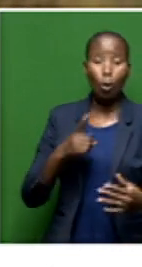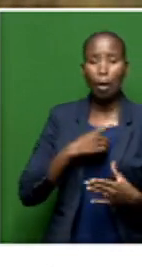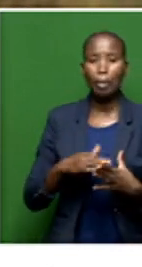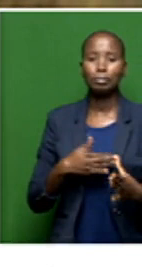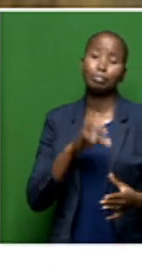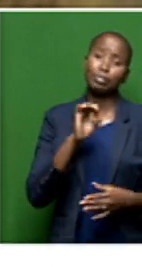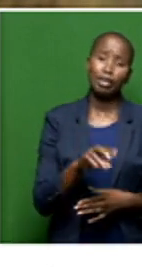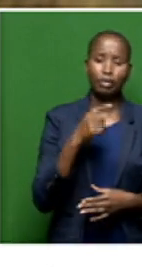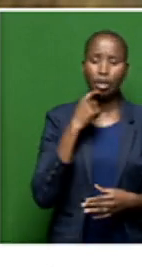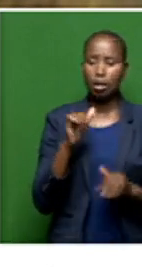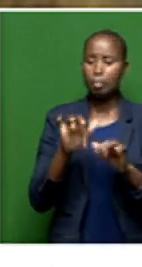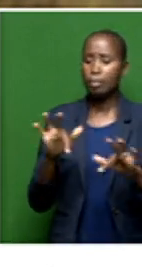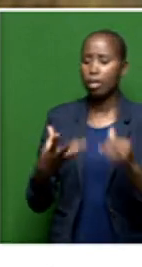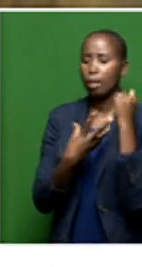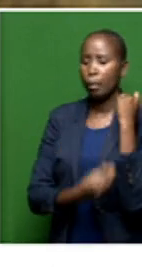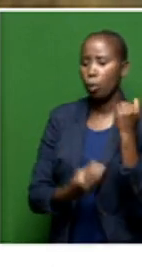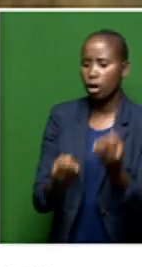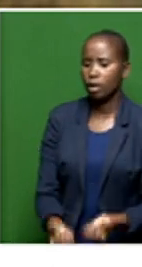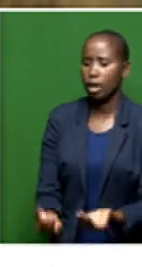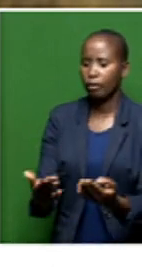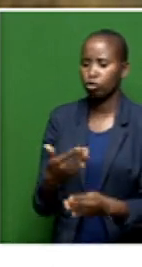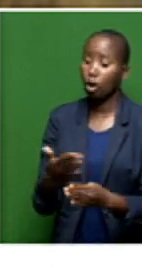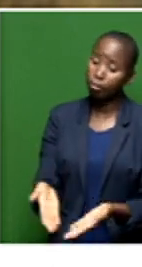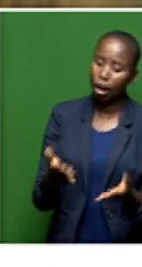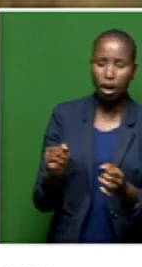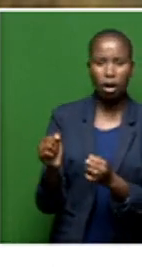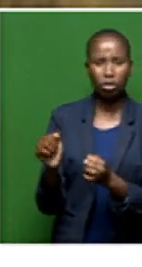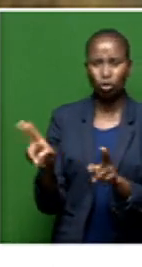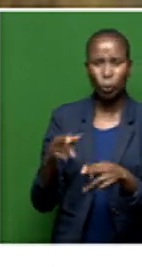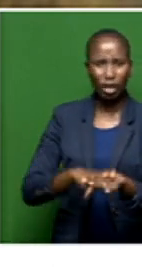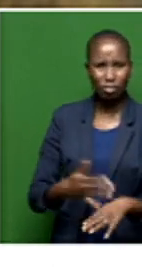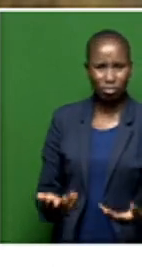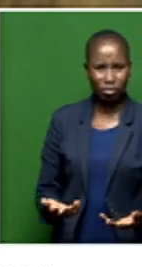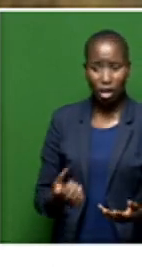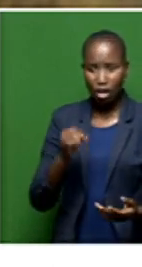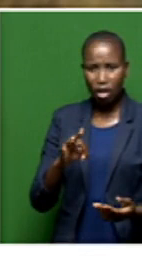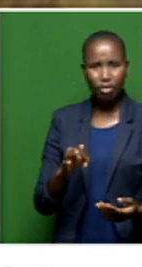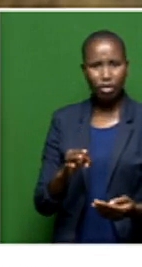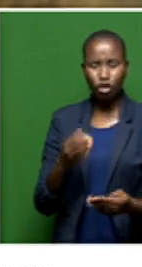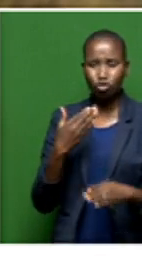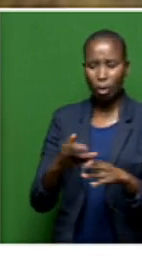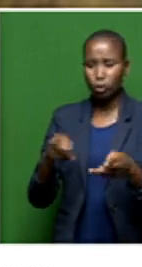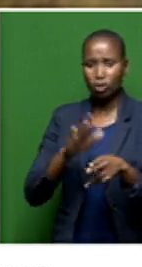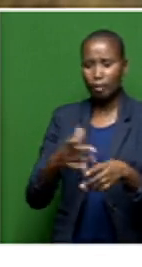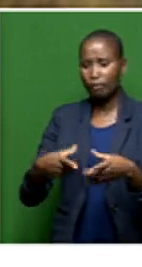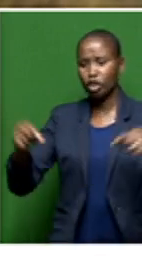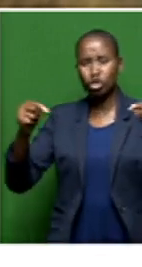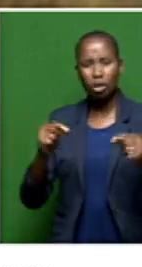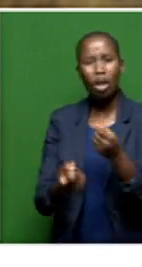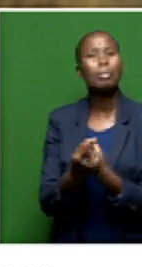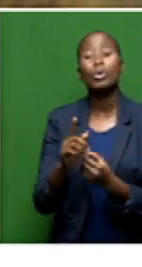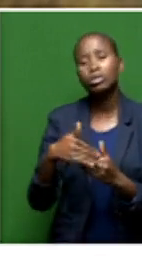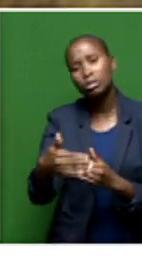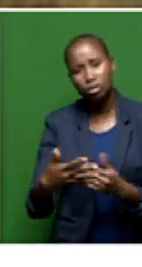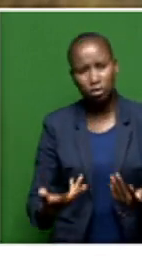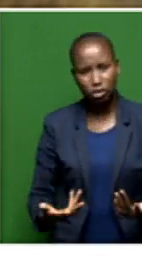poor people in this province jobs that are temporary, what is going to happen now once those temporary jobs are over? So, he